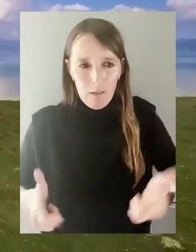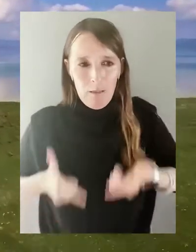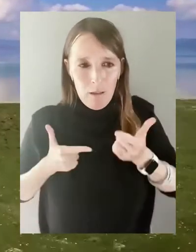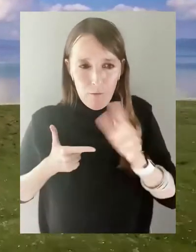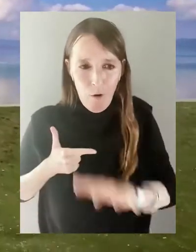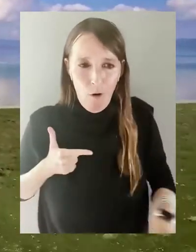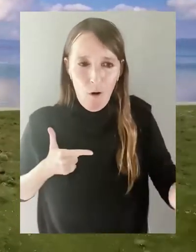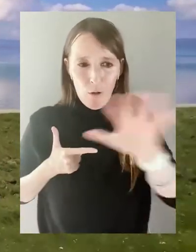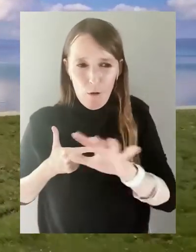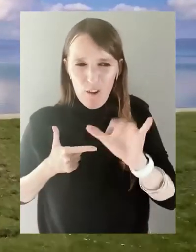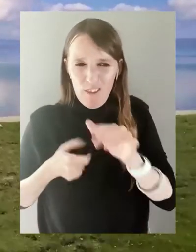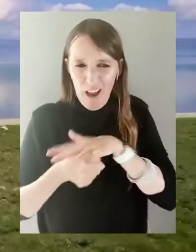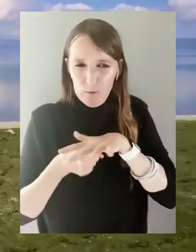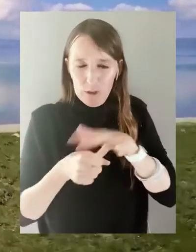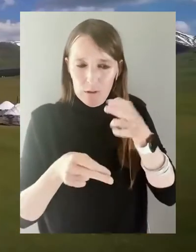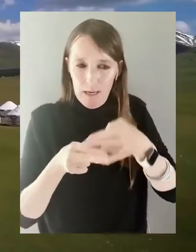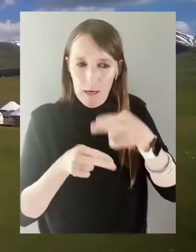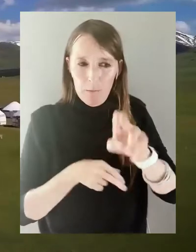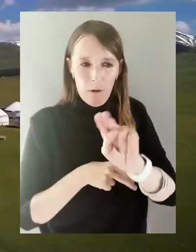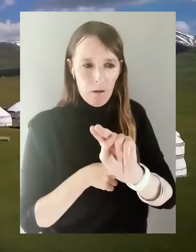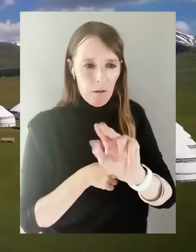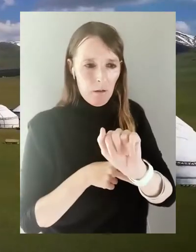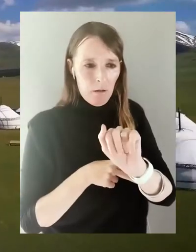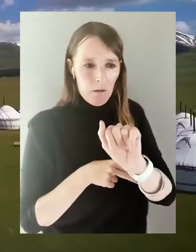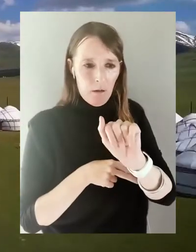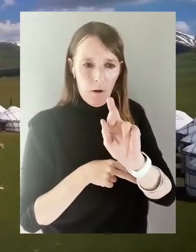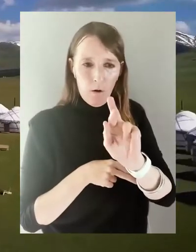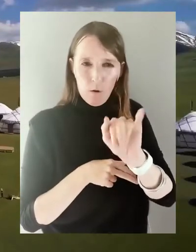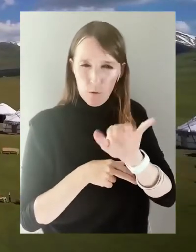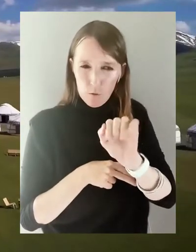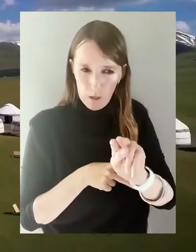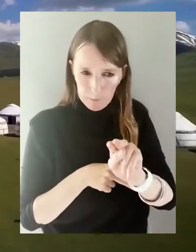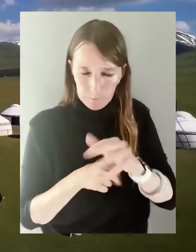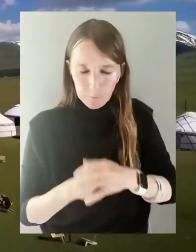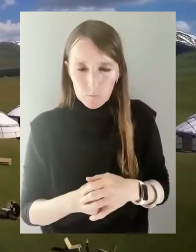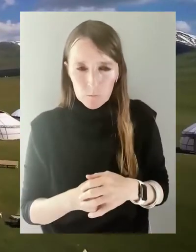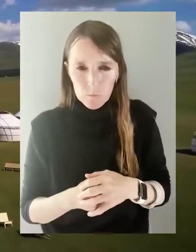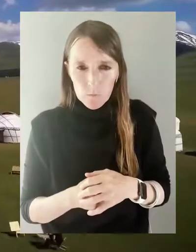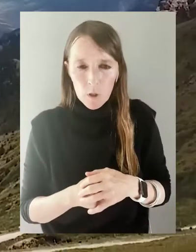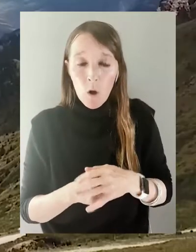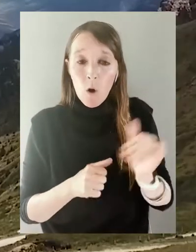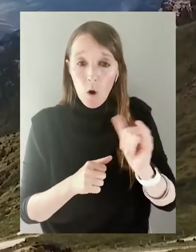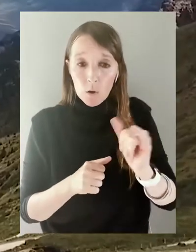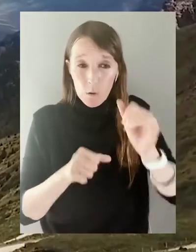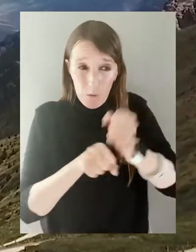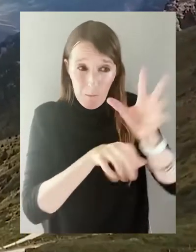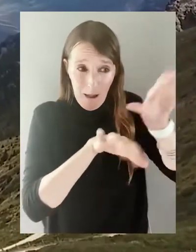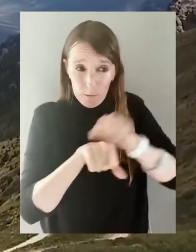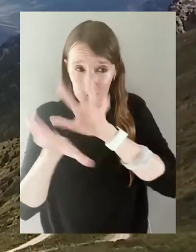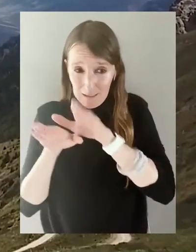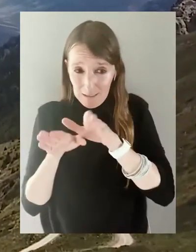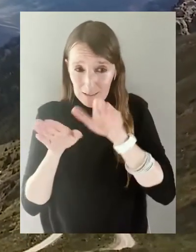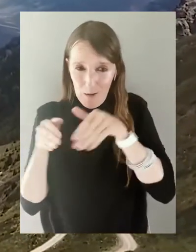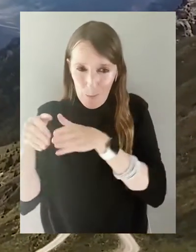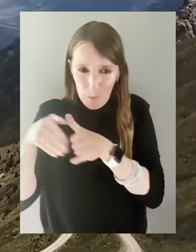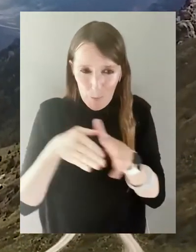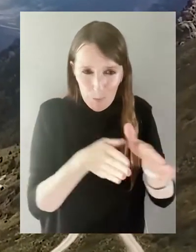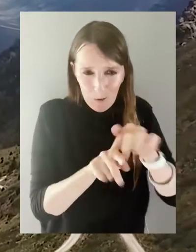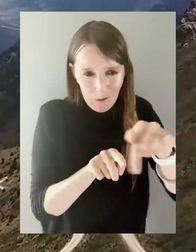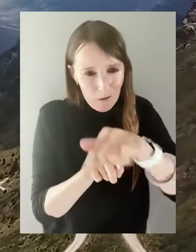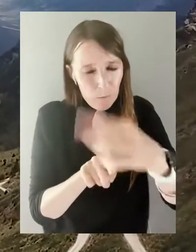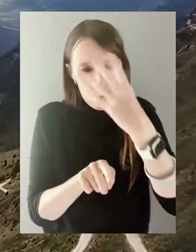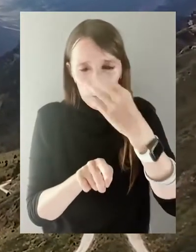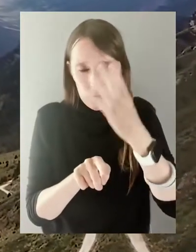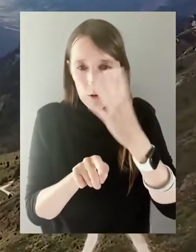a summer time to herd their livestock, living all over in Narin region. The roads and passes leading to the lakes are